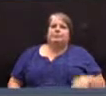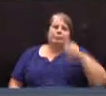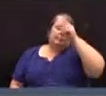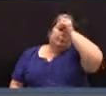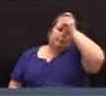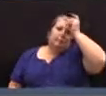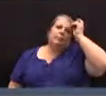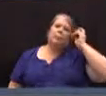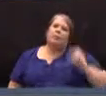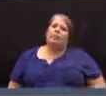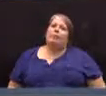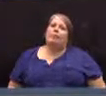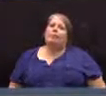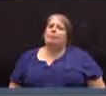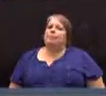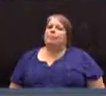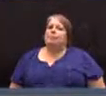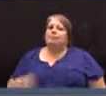Mr. Webster?